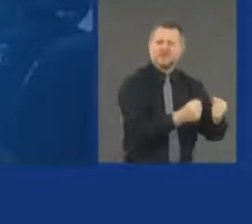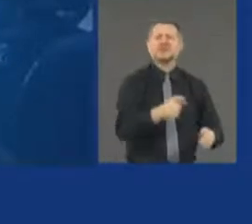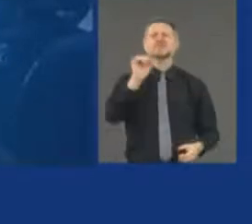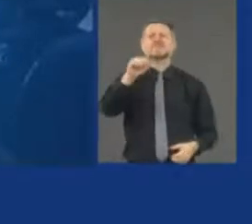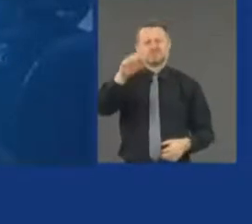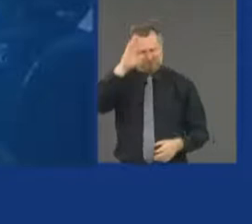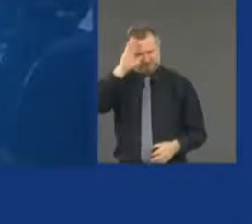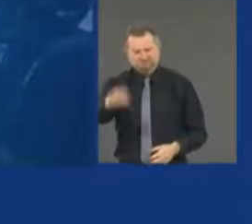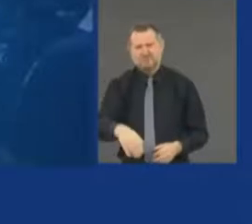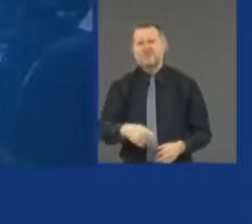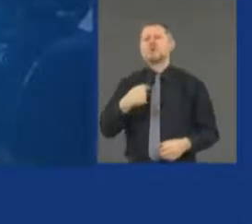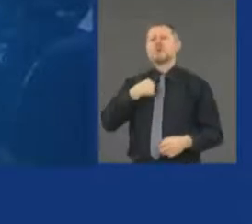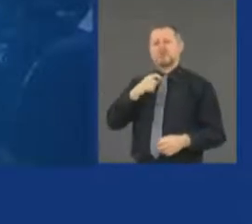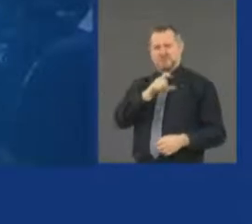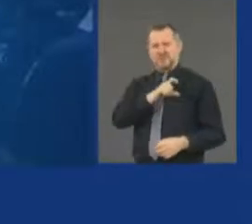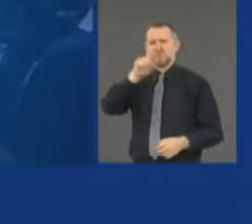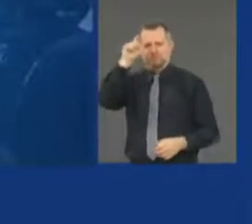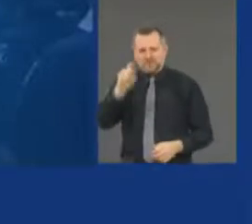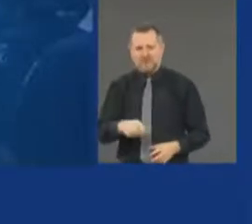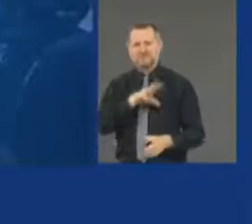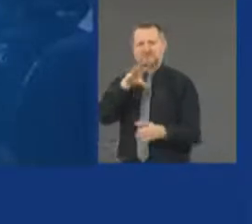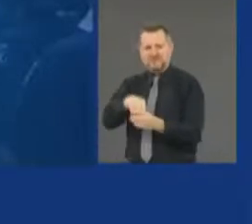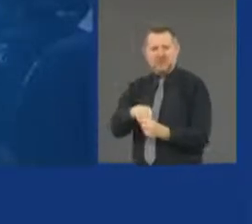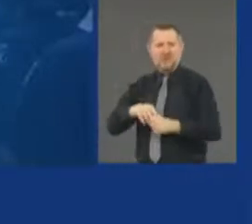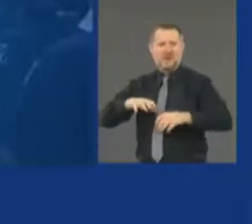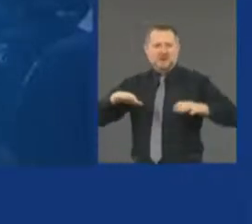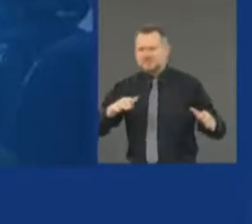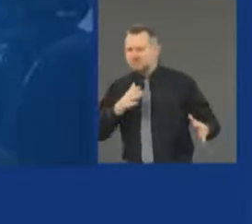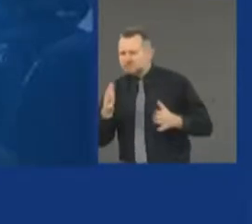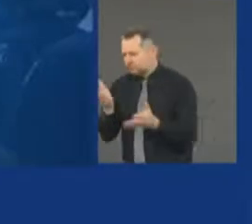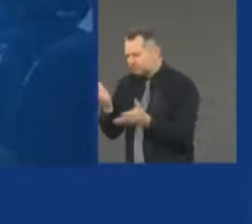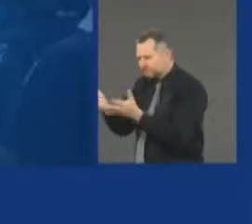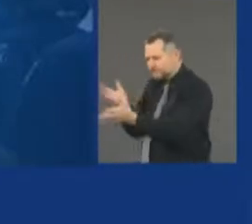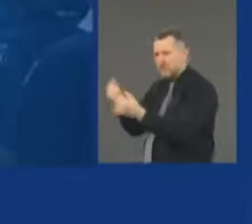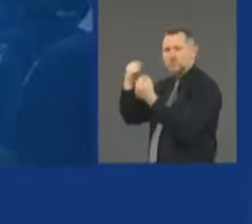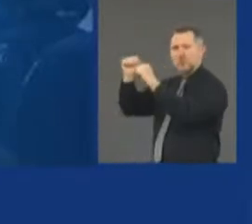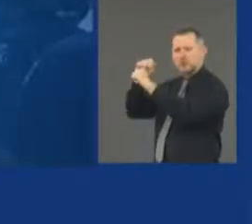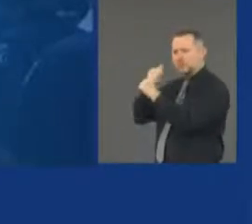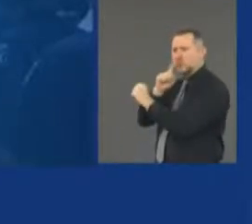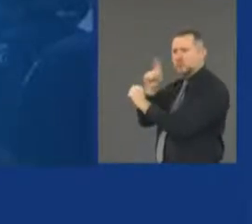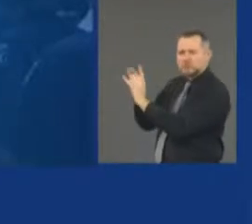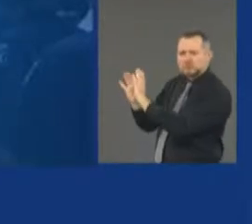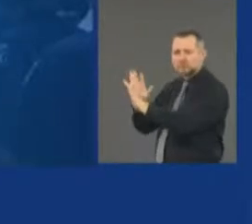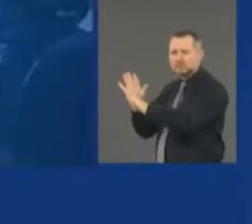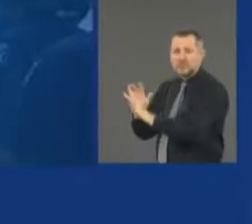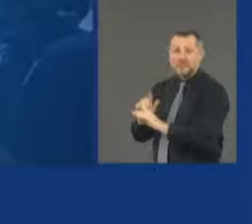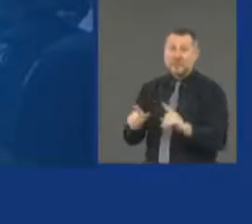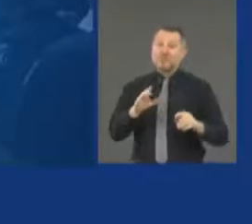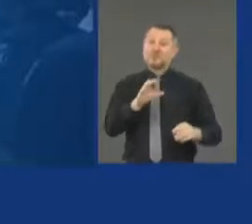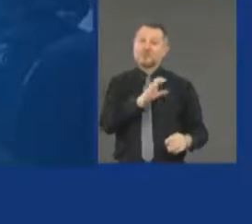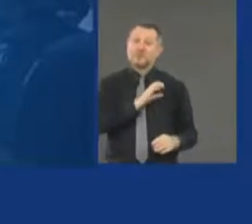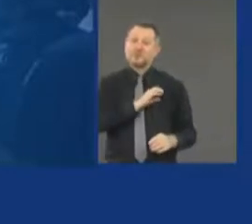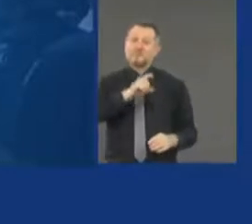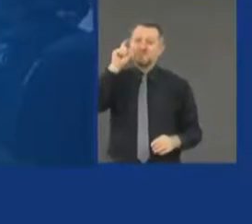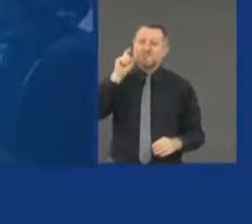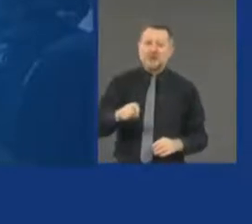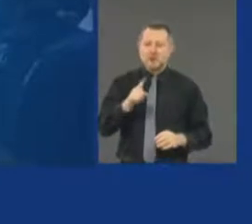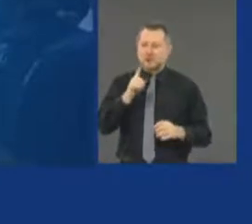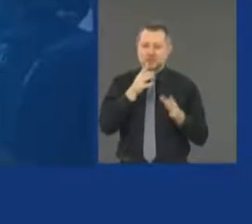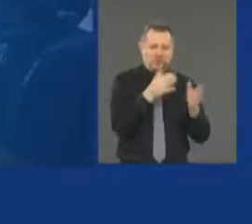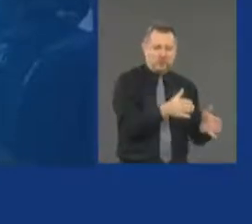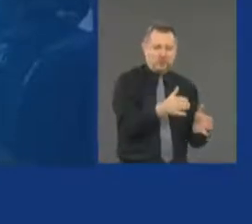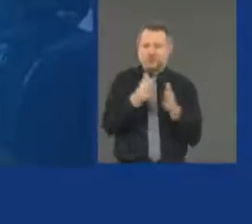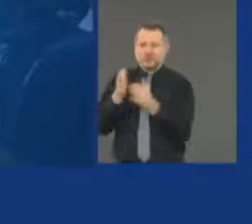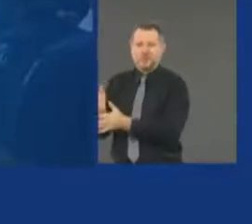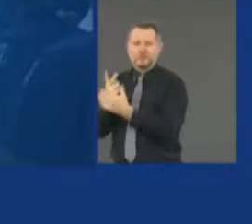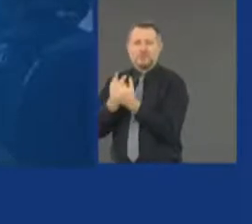necessary to work with the protesters, but the police have to be there and be empowered to stop the